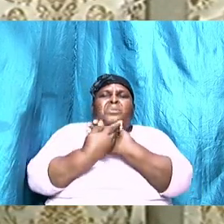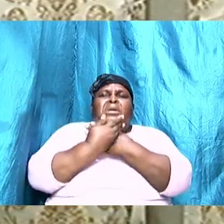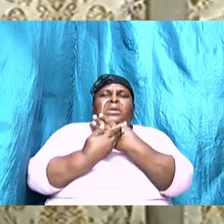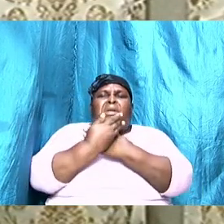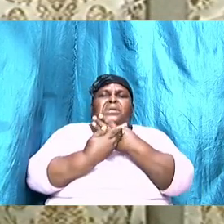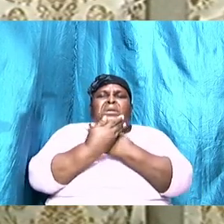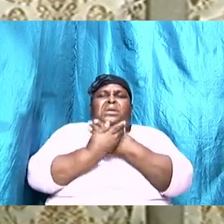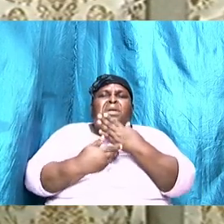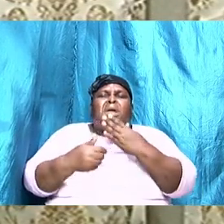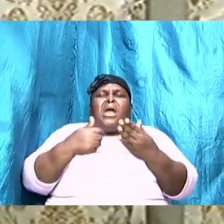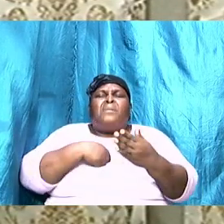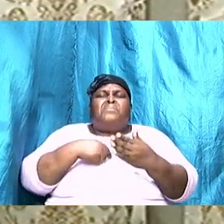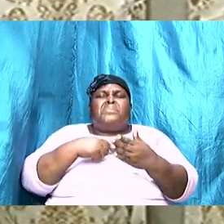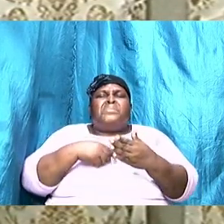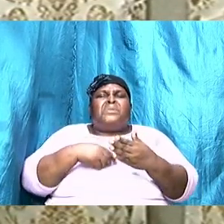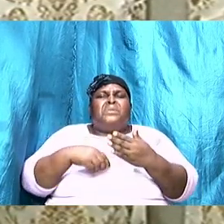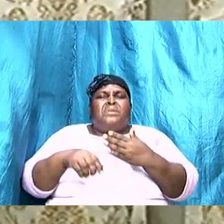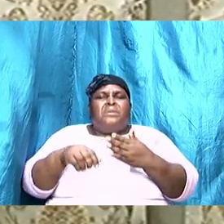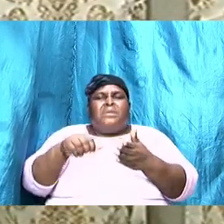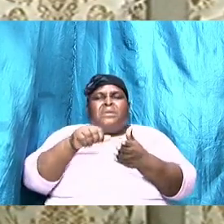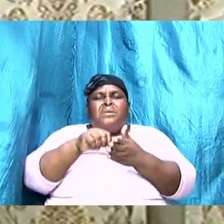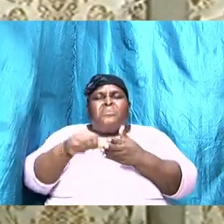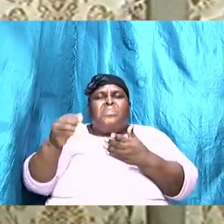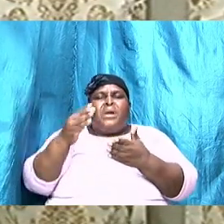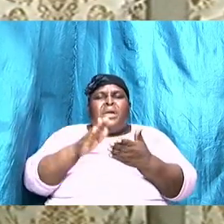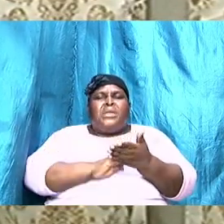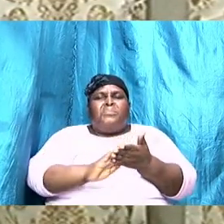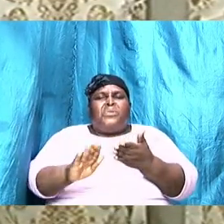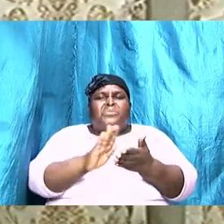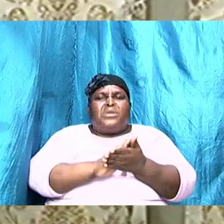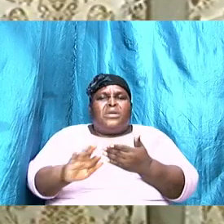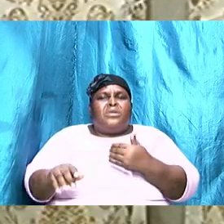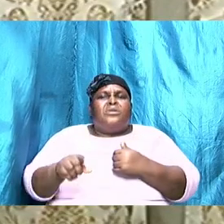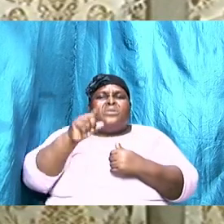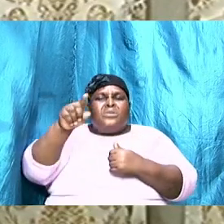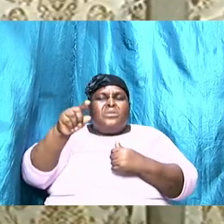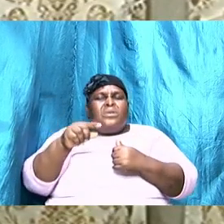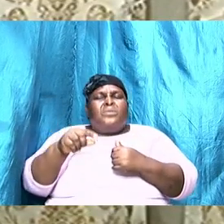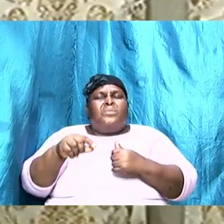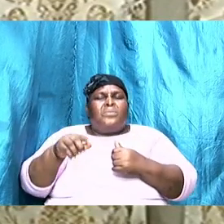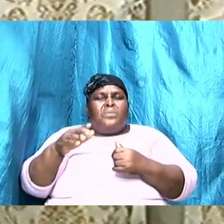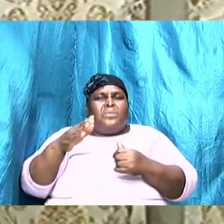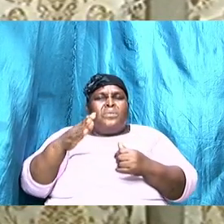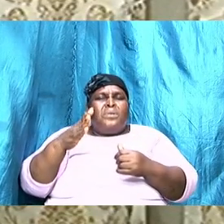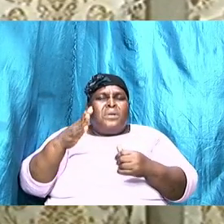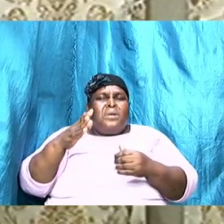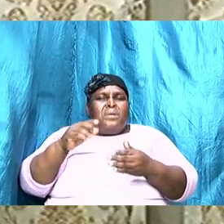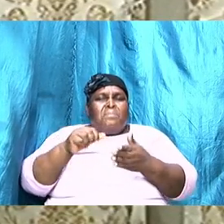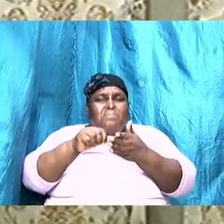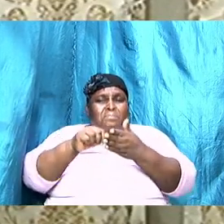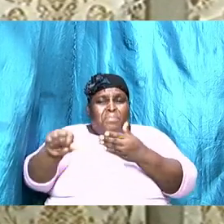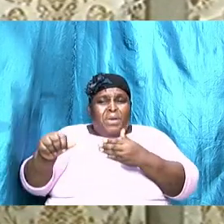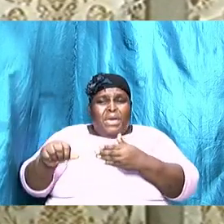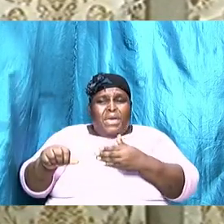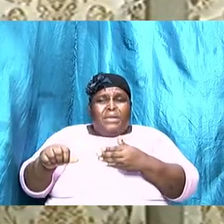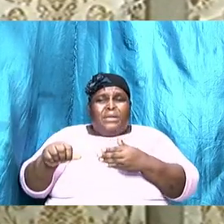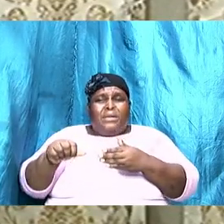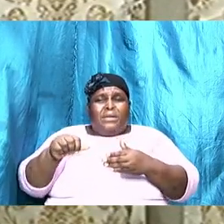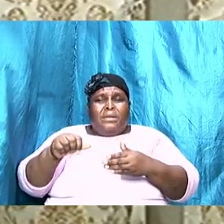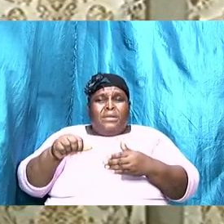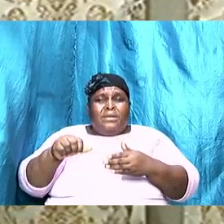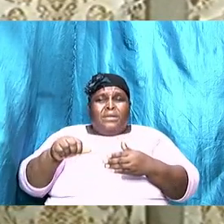you buy the soap and me buy the rag and so after we buy the soap and the rag the bread and the butter